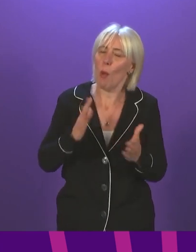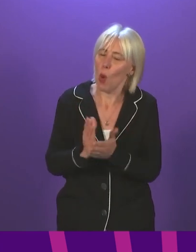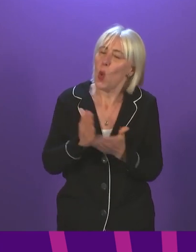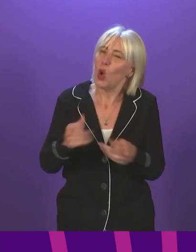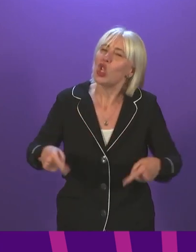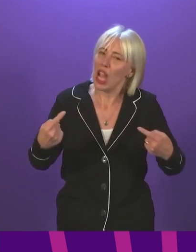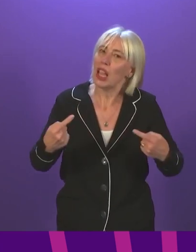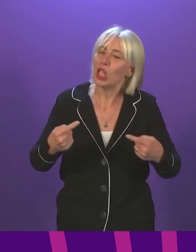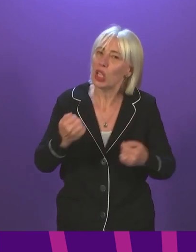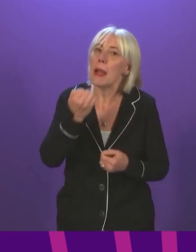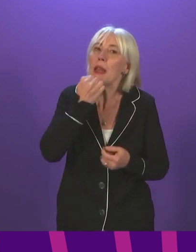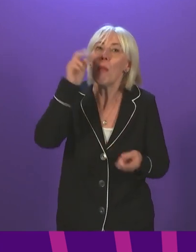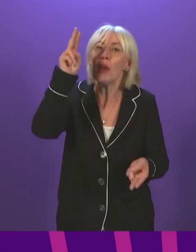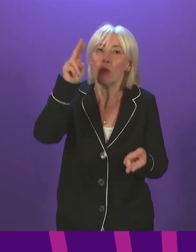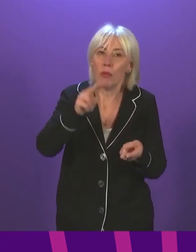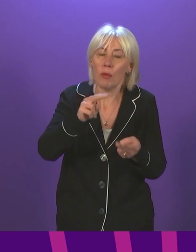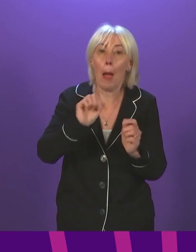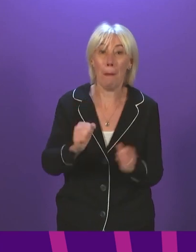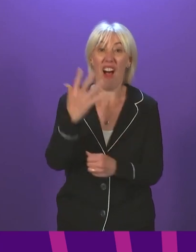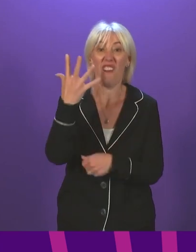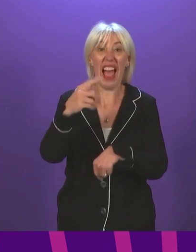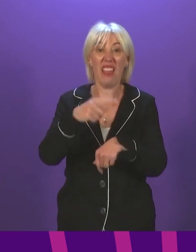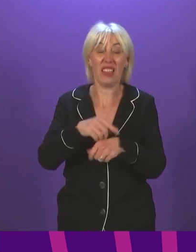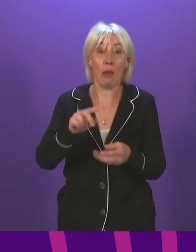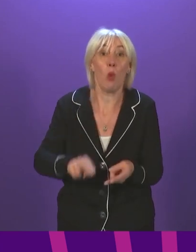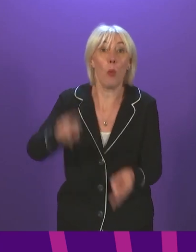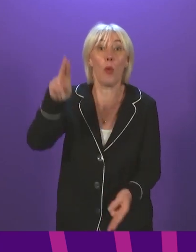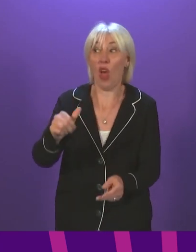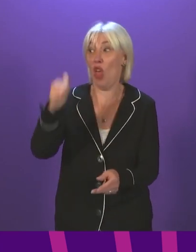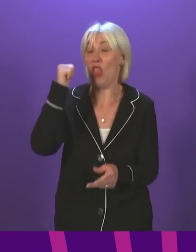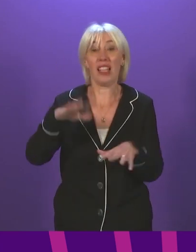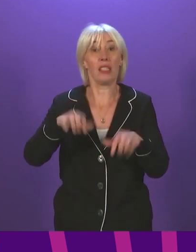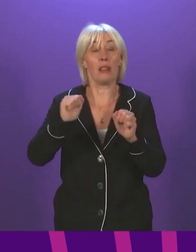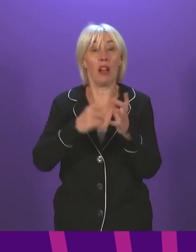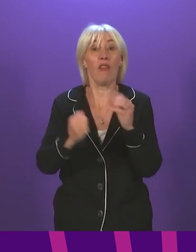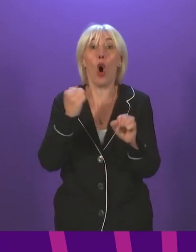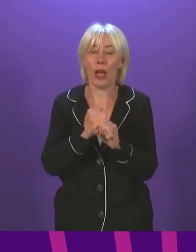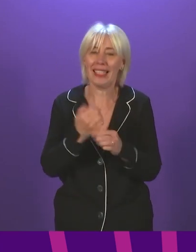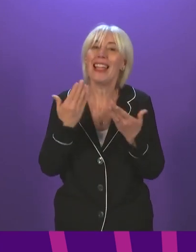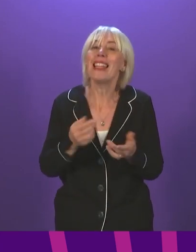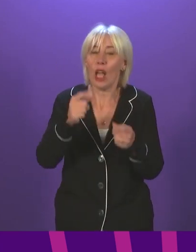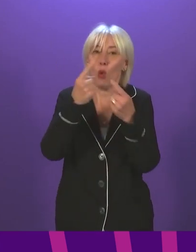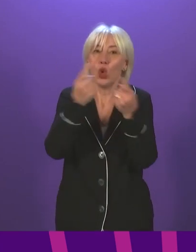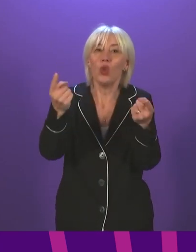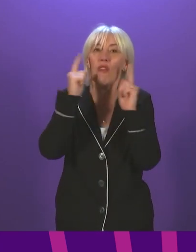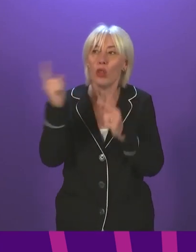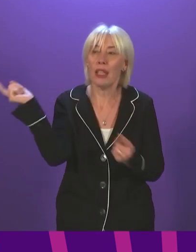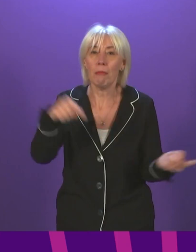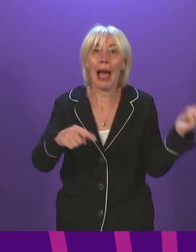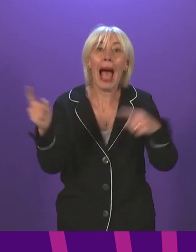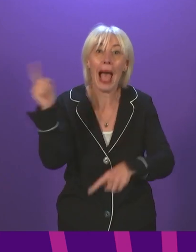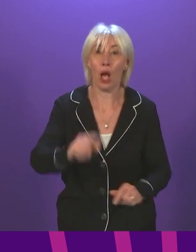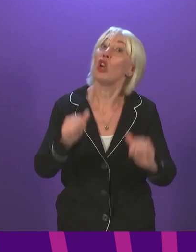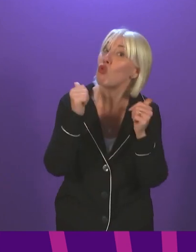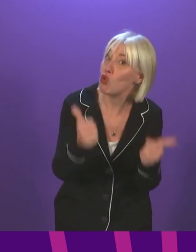cases have fallen, they remain five times higher than at the start of August. Universities are now returning for a new term. That is very welcome,